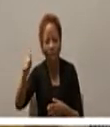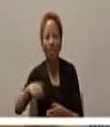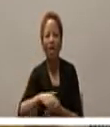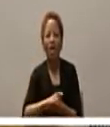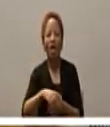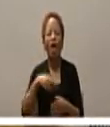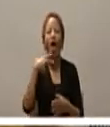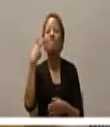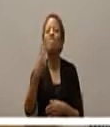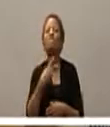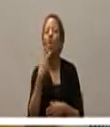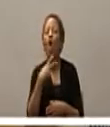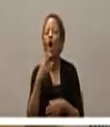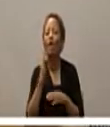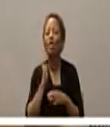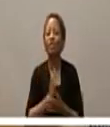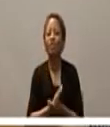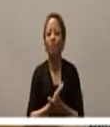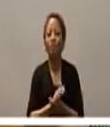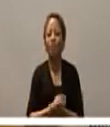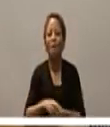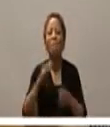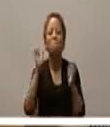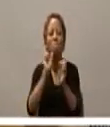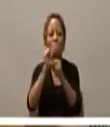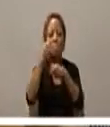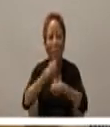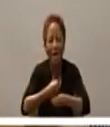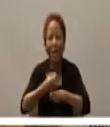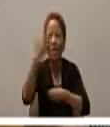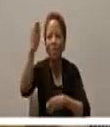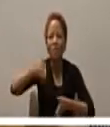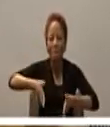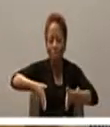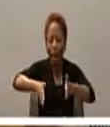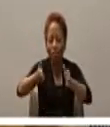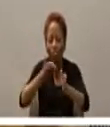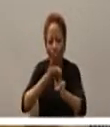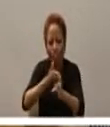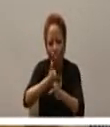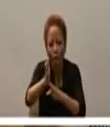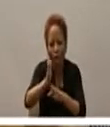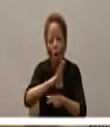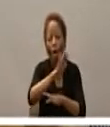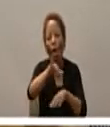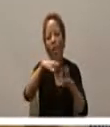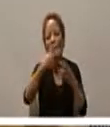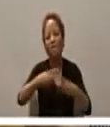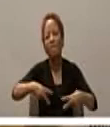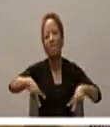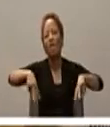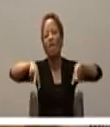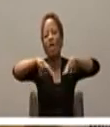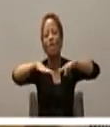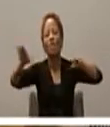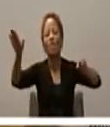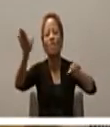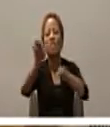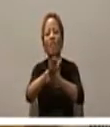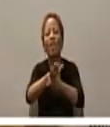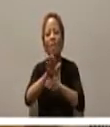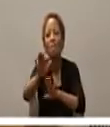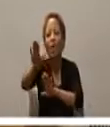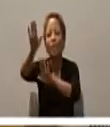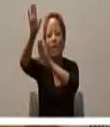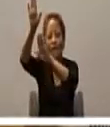make his paths straight every valley will be filled in every mountain and hill be laid